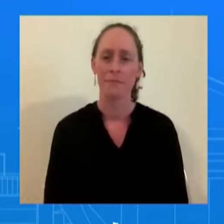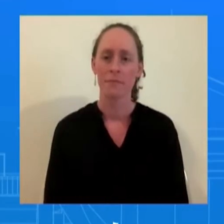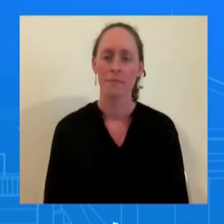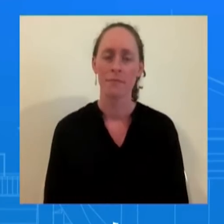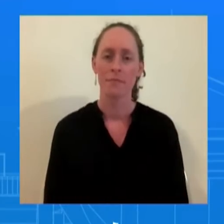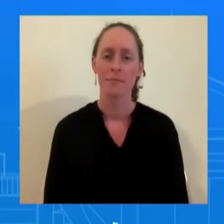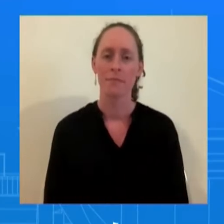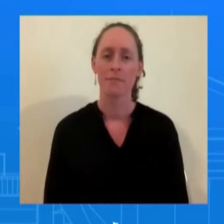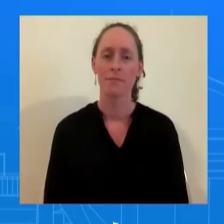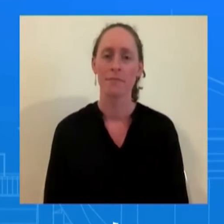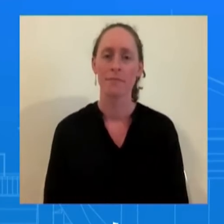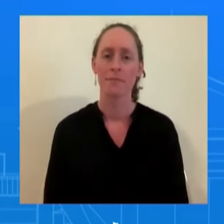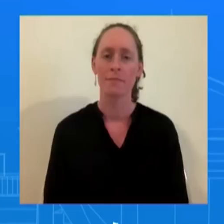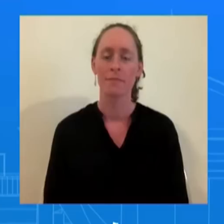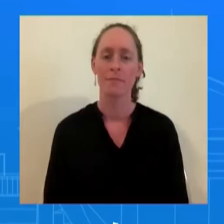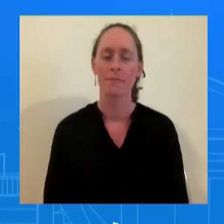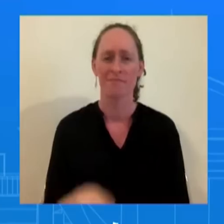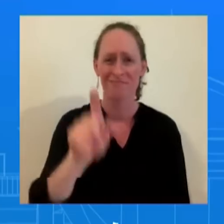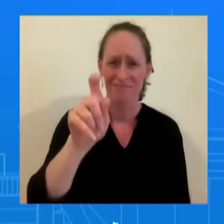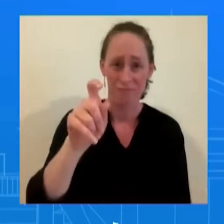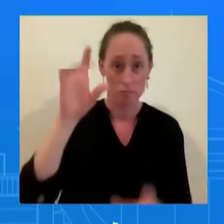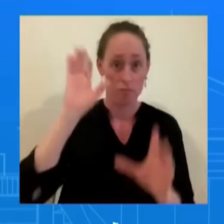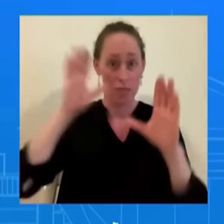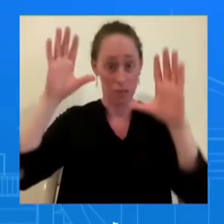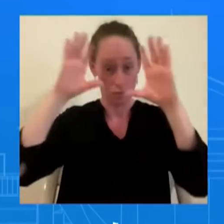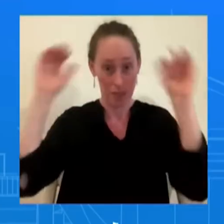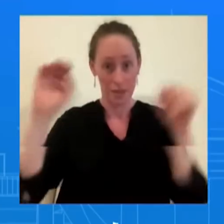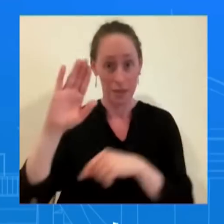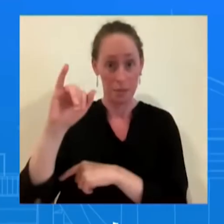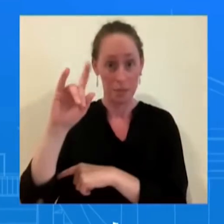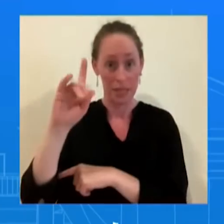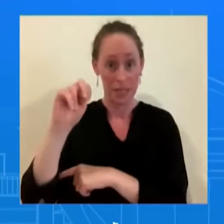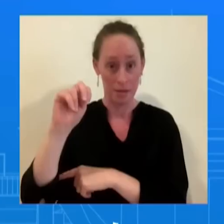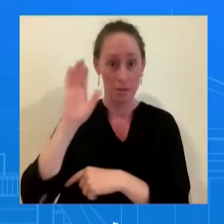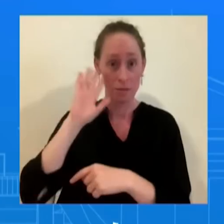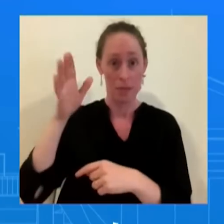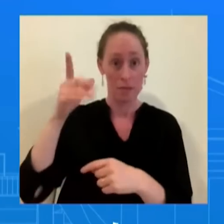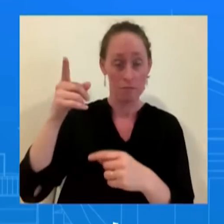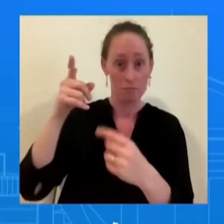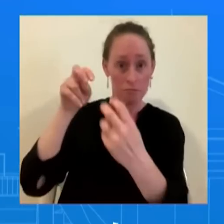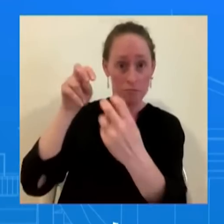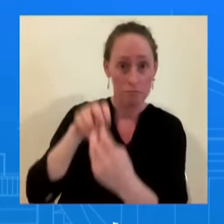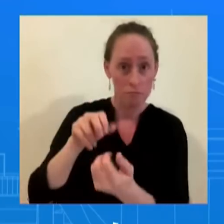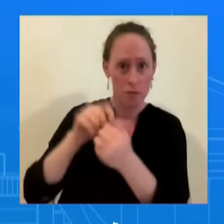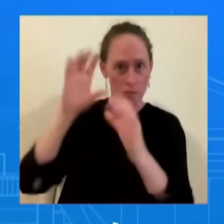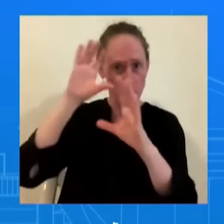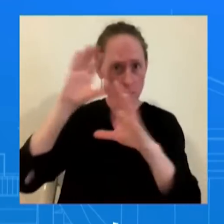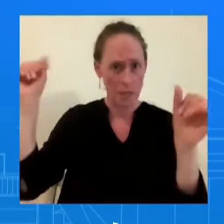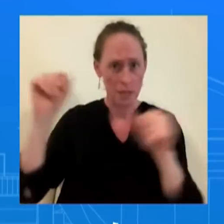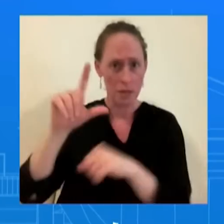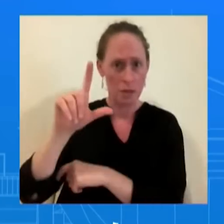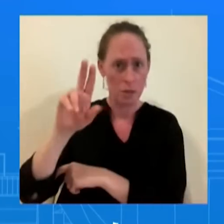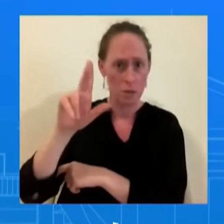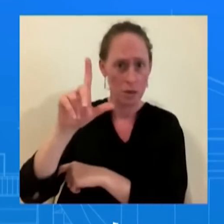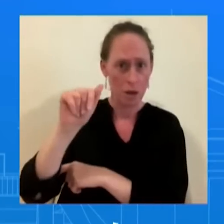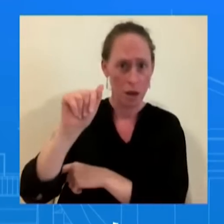that opportunity, both for him and for the engagement with President Modi, to what extent is he looking to pressure them